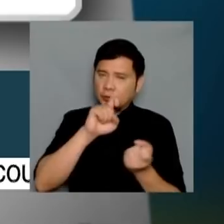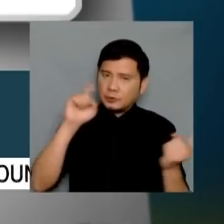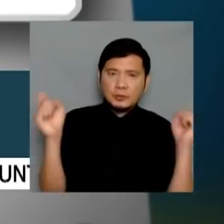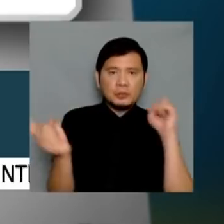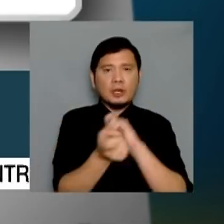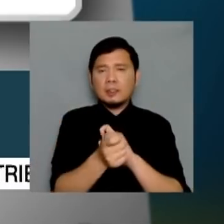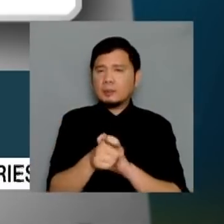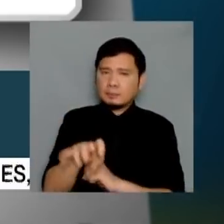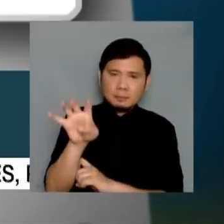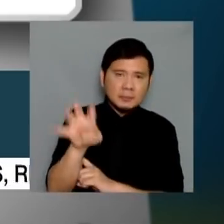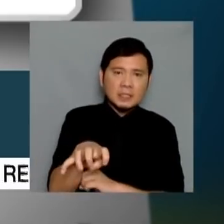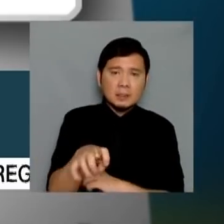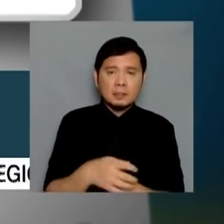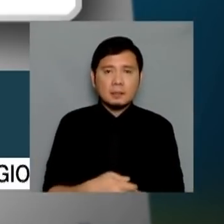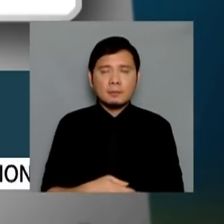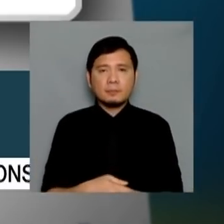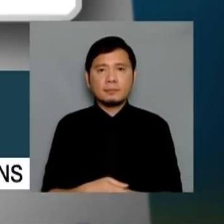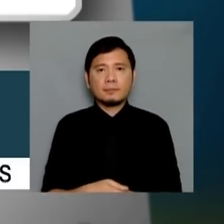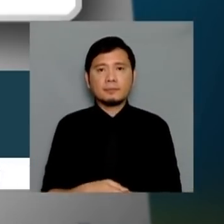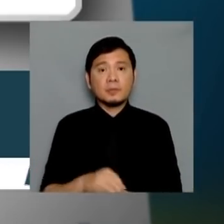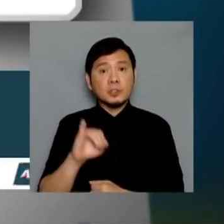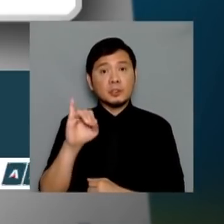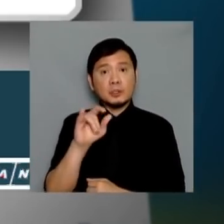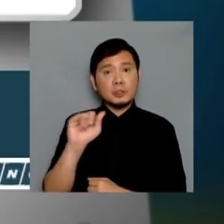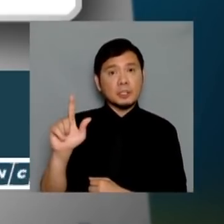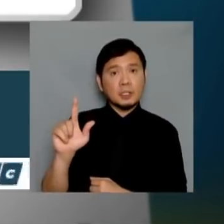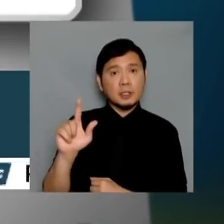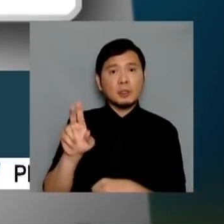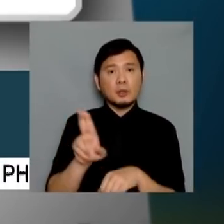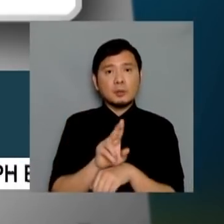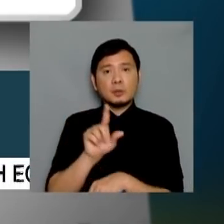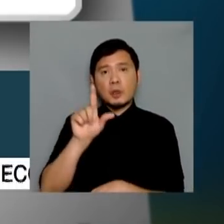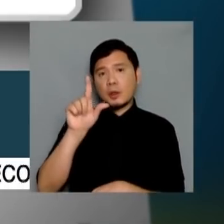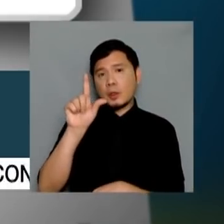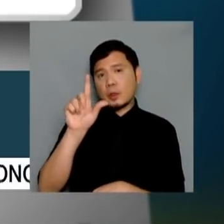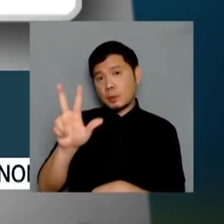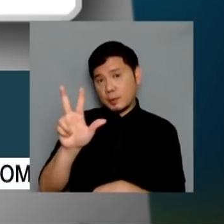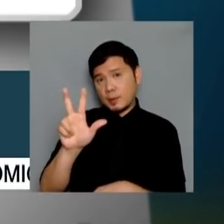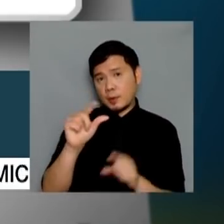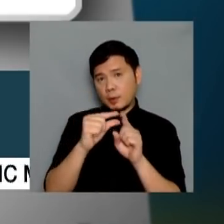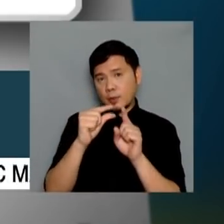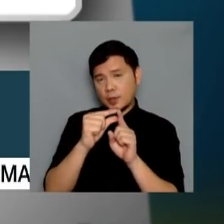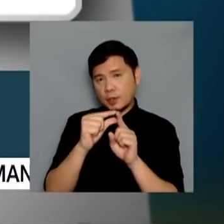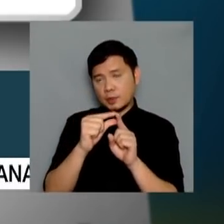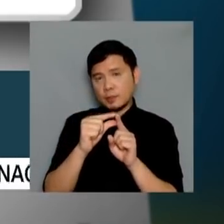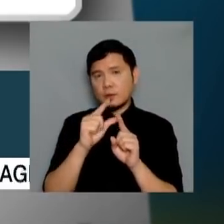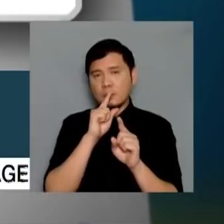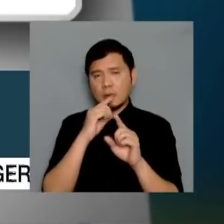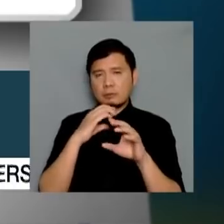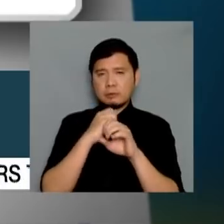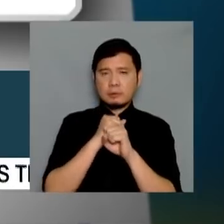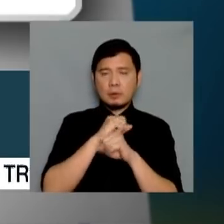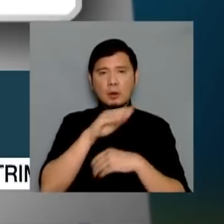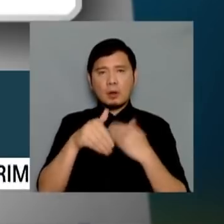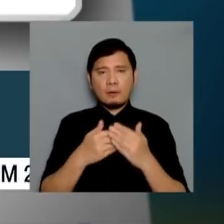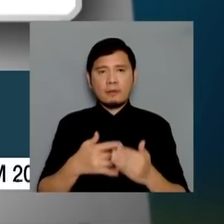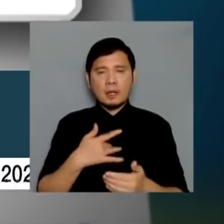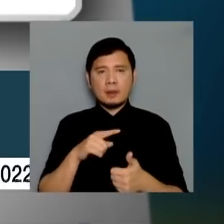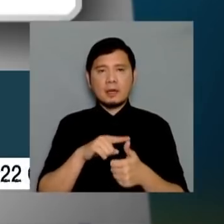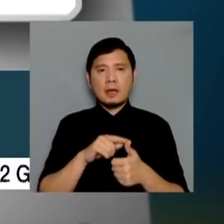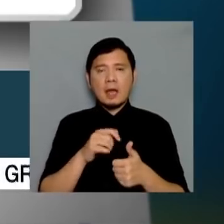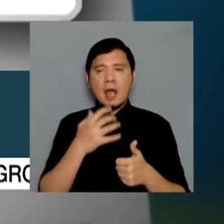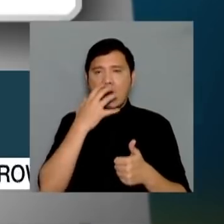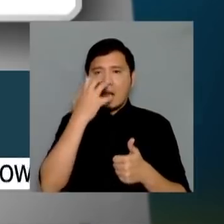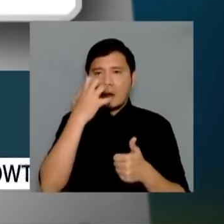Meanwhile, First Lady Jill Biden used three words to summarize what most people probably feel, angry, stunned